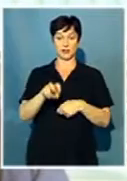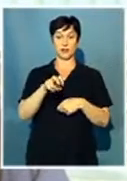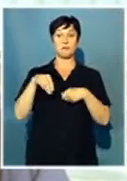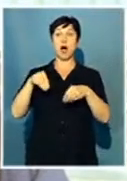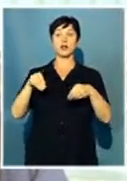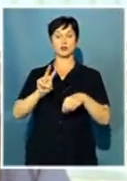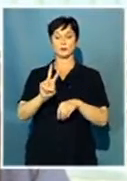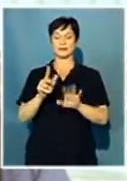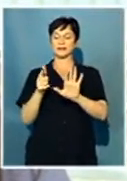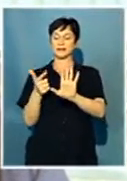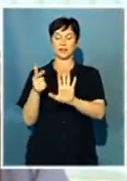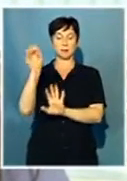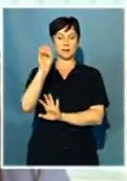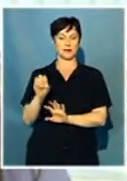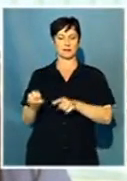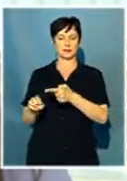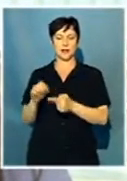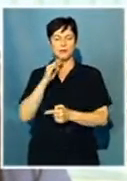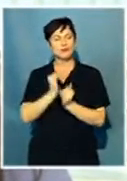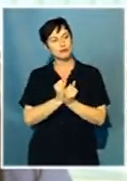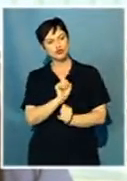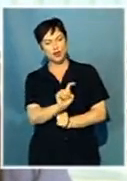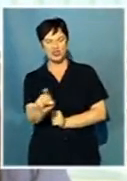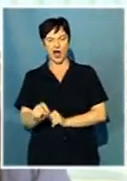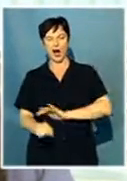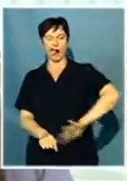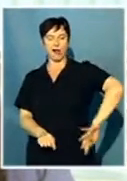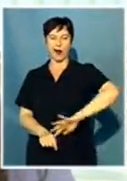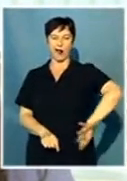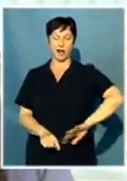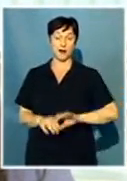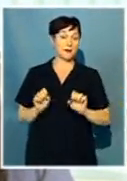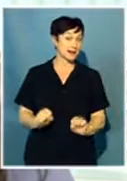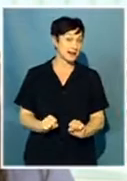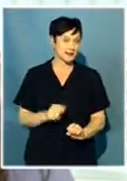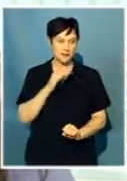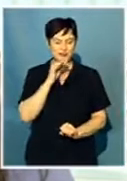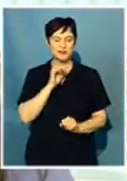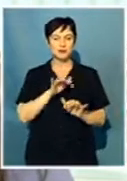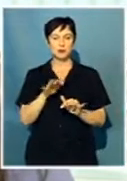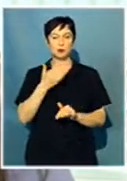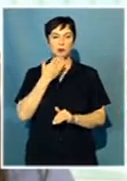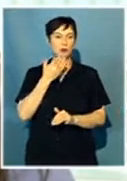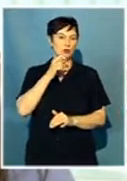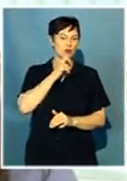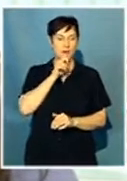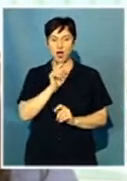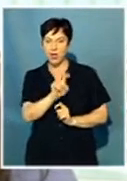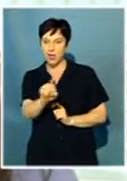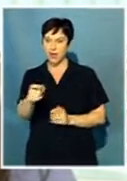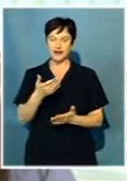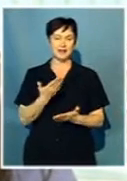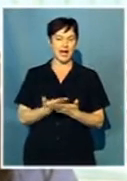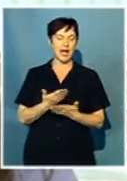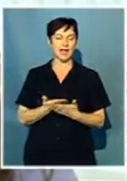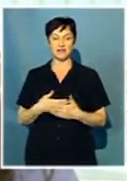% of the market means they're going to have more leverage than other competitors. So there is always the risk to consumers that they're going to create deals with consumers which are going